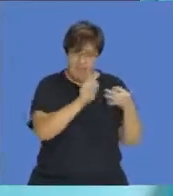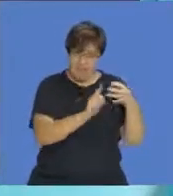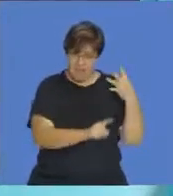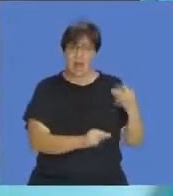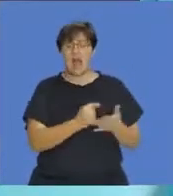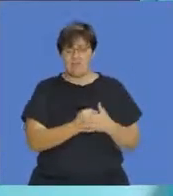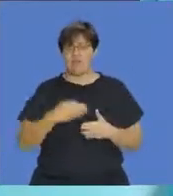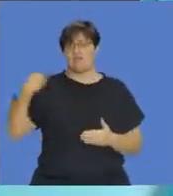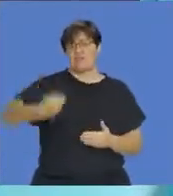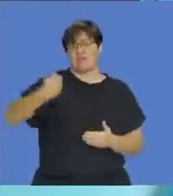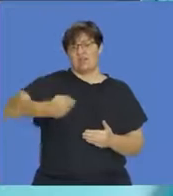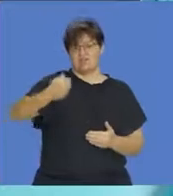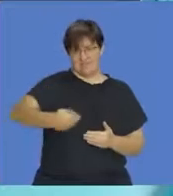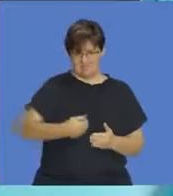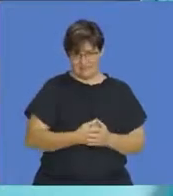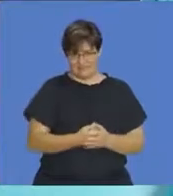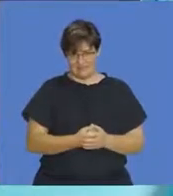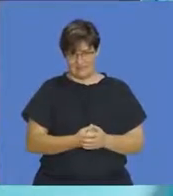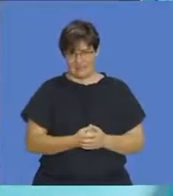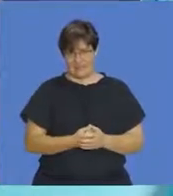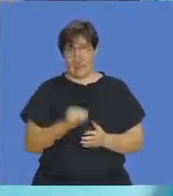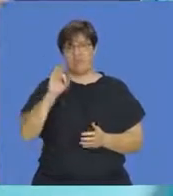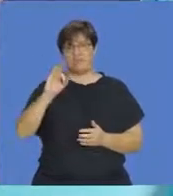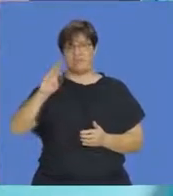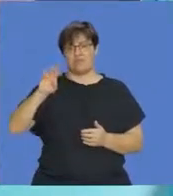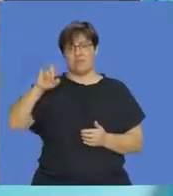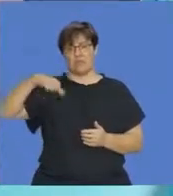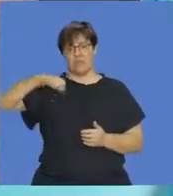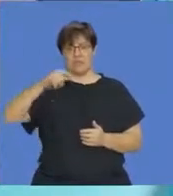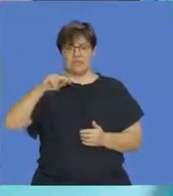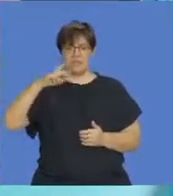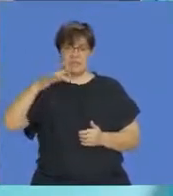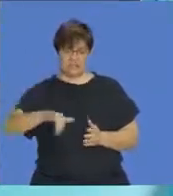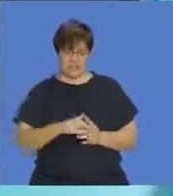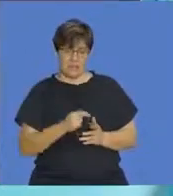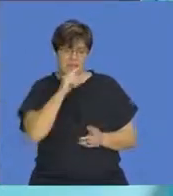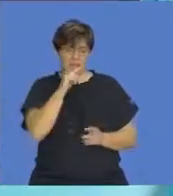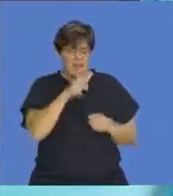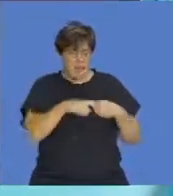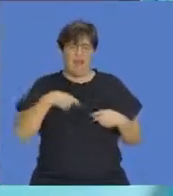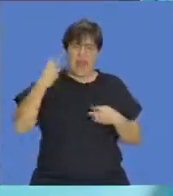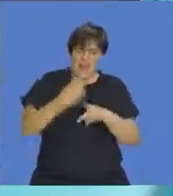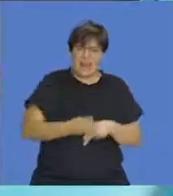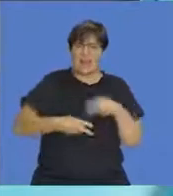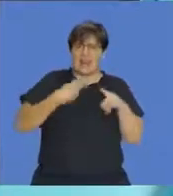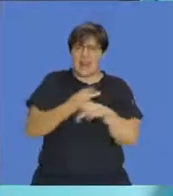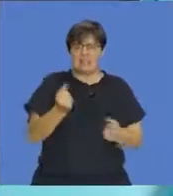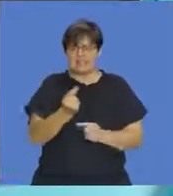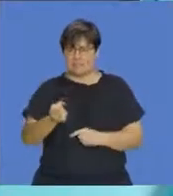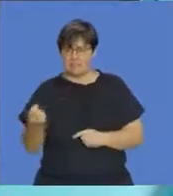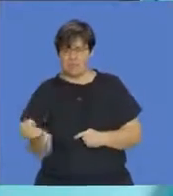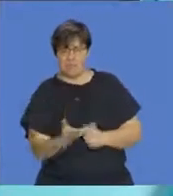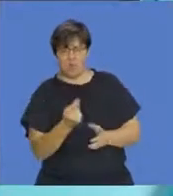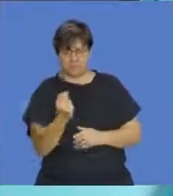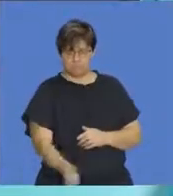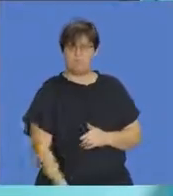relative frequency. These come from doing games or things like tossing a coin or